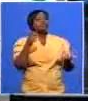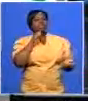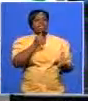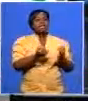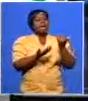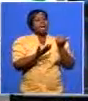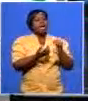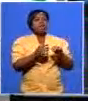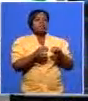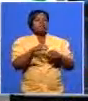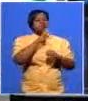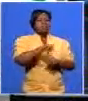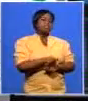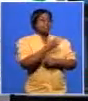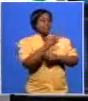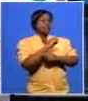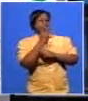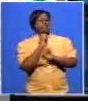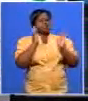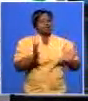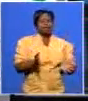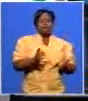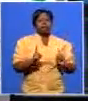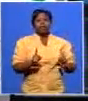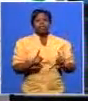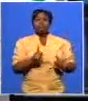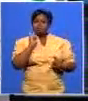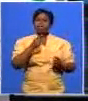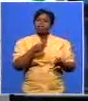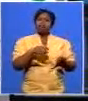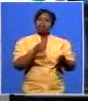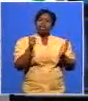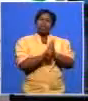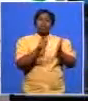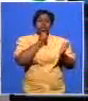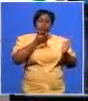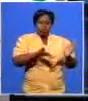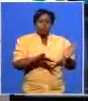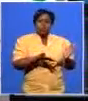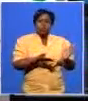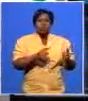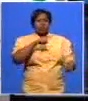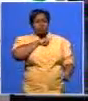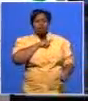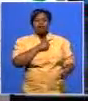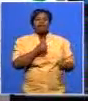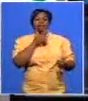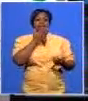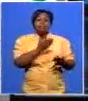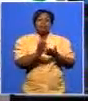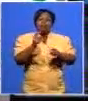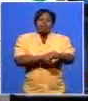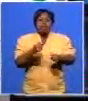competent it's not competent we need intervention because gender contradictions are real but their power relations in